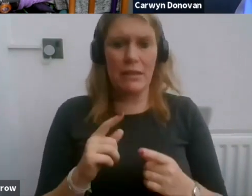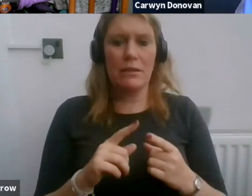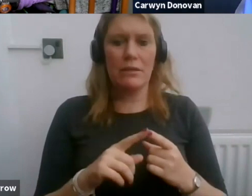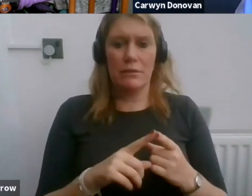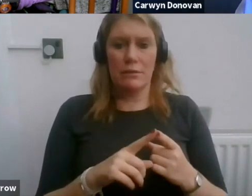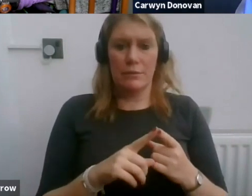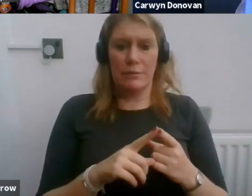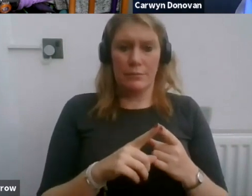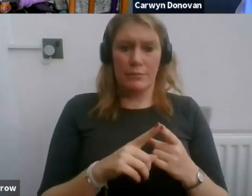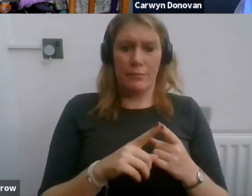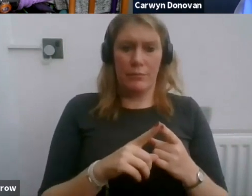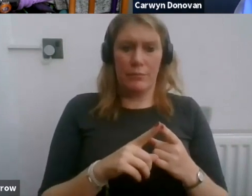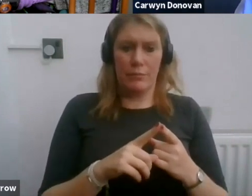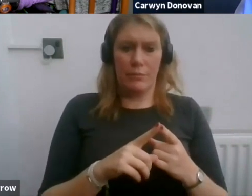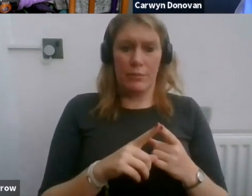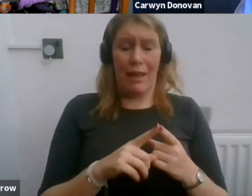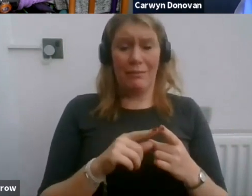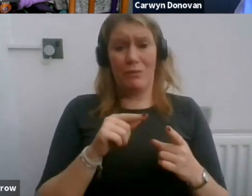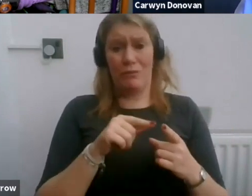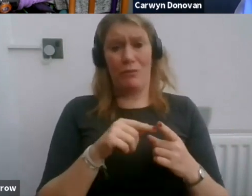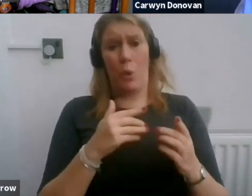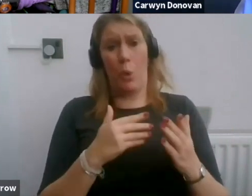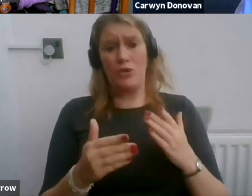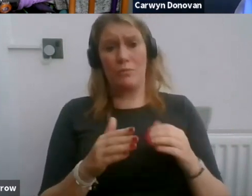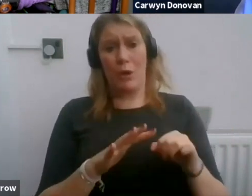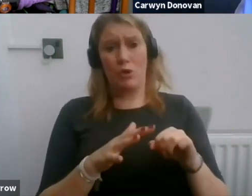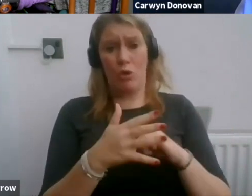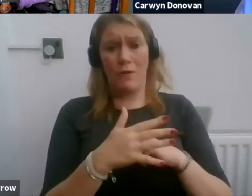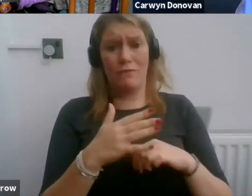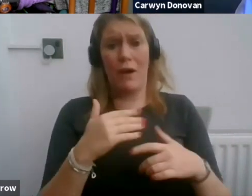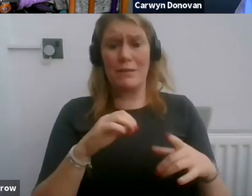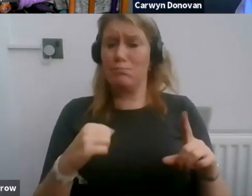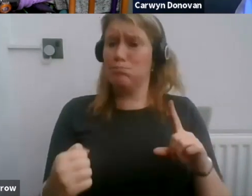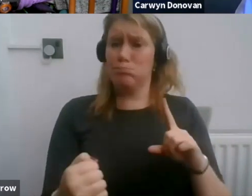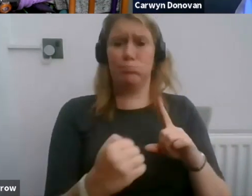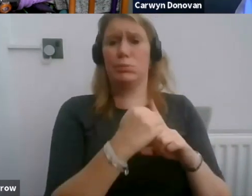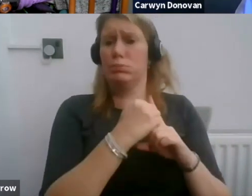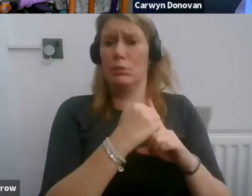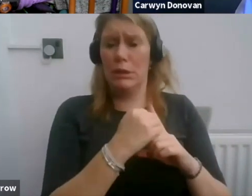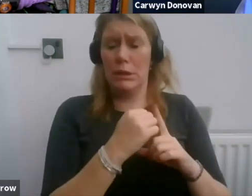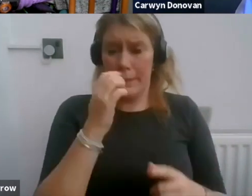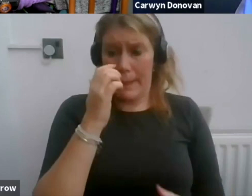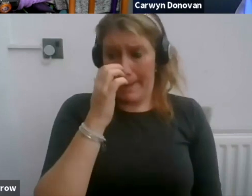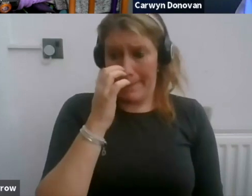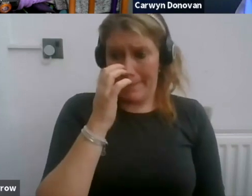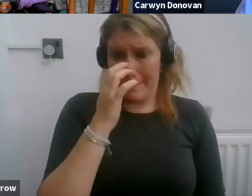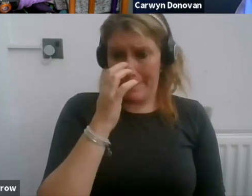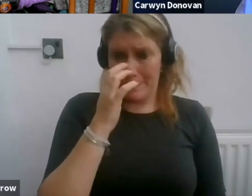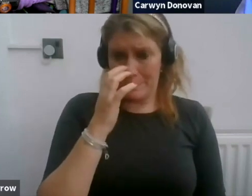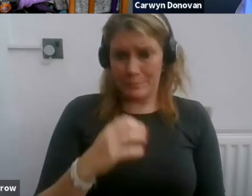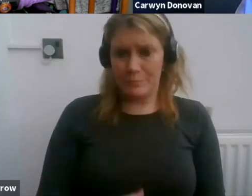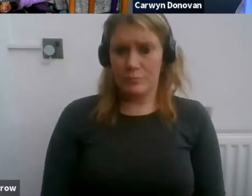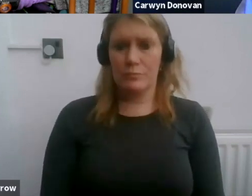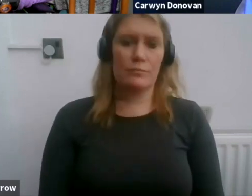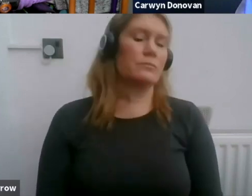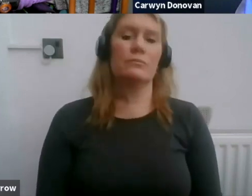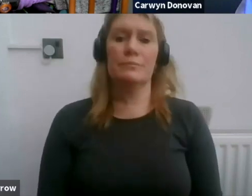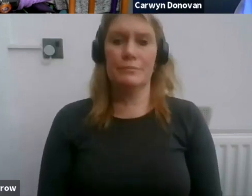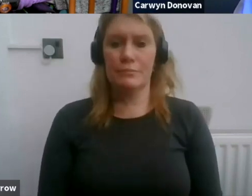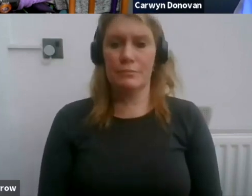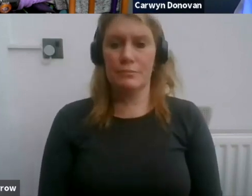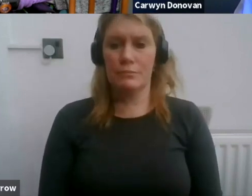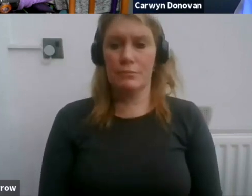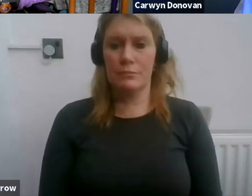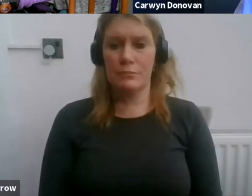particularly hard hit by the COVID pandemic, of course, with the restrictions on their workplaces.